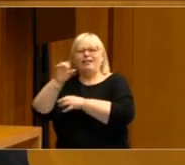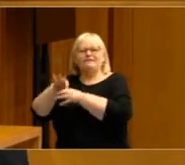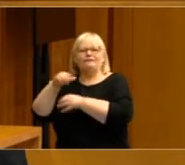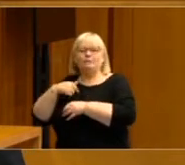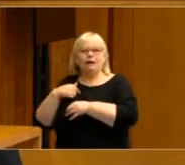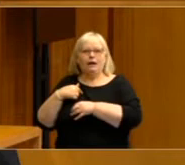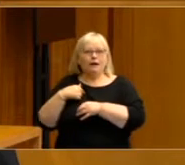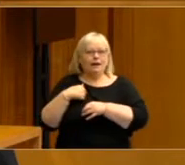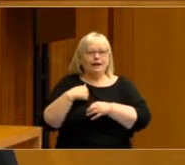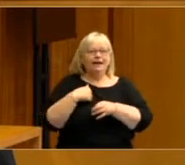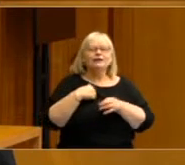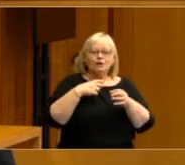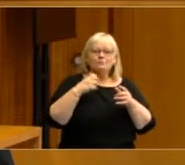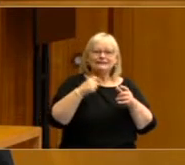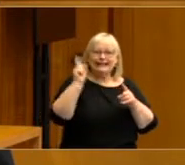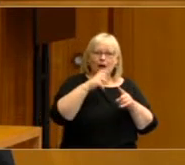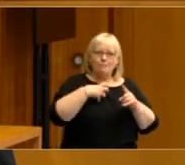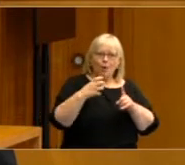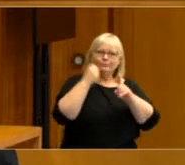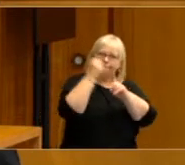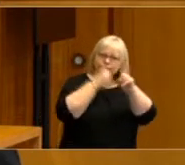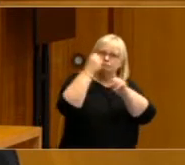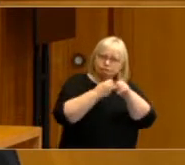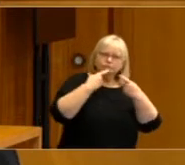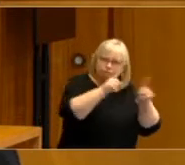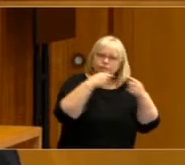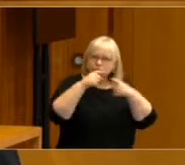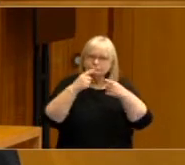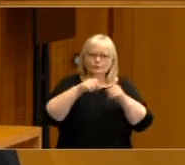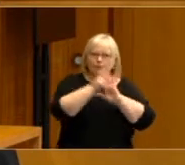of the election campaign and of leadership.